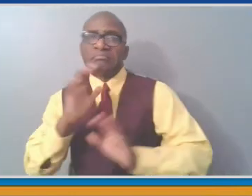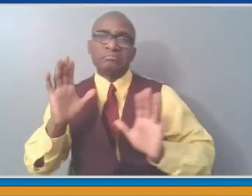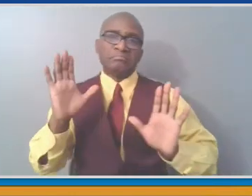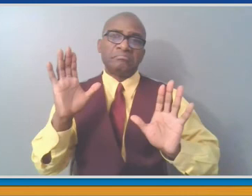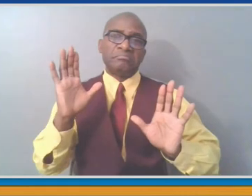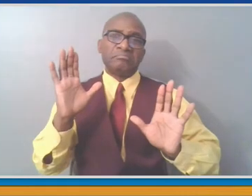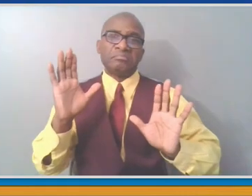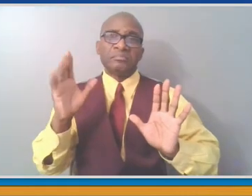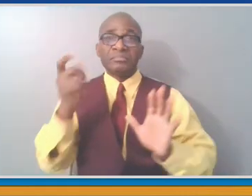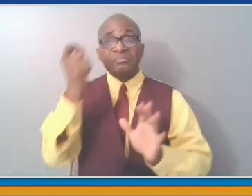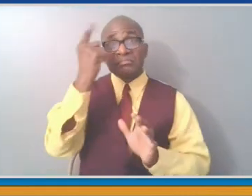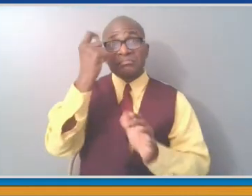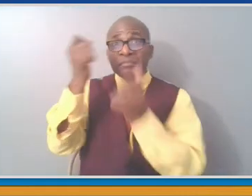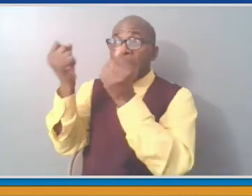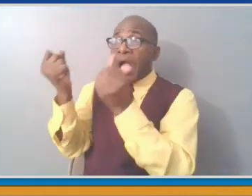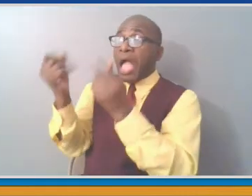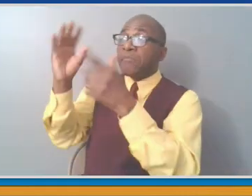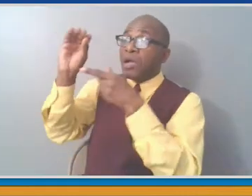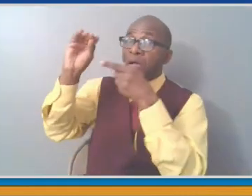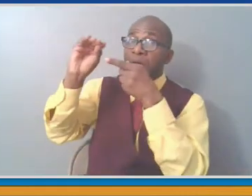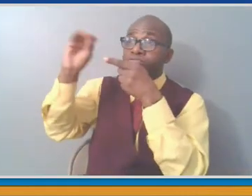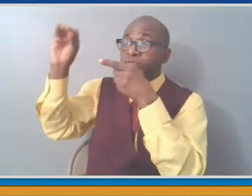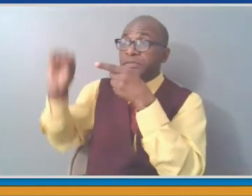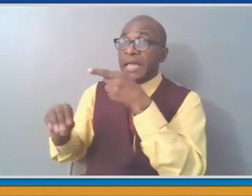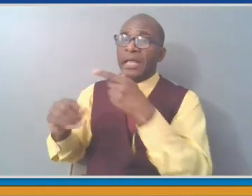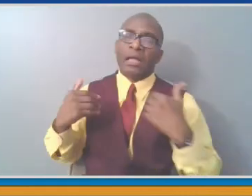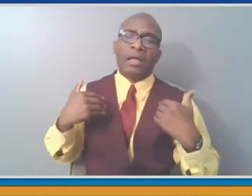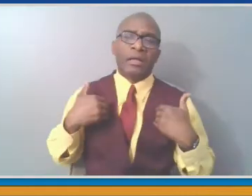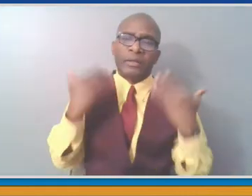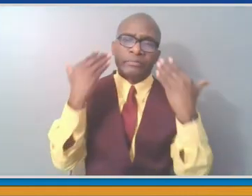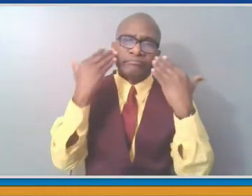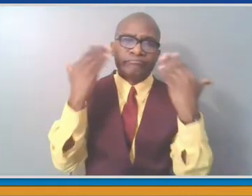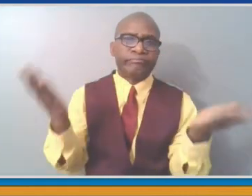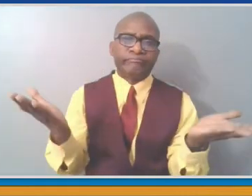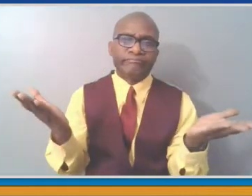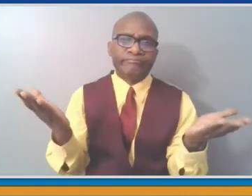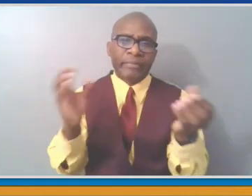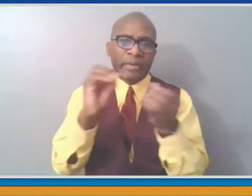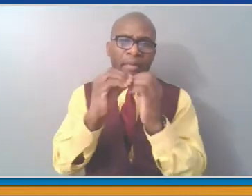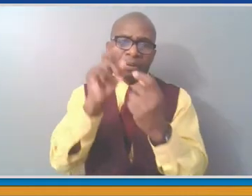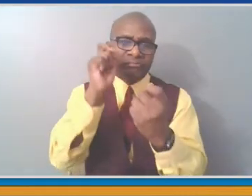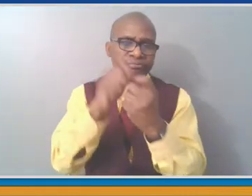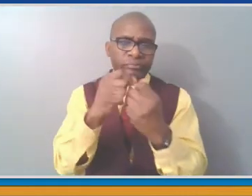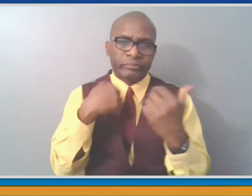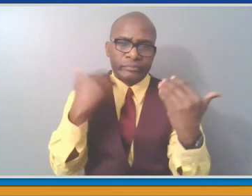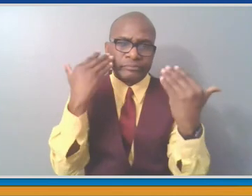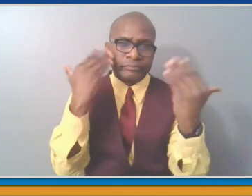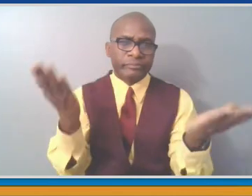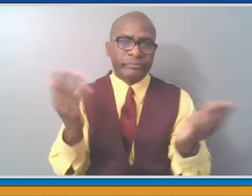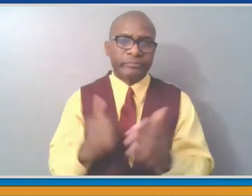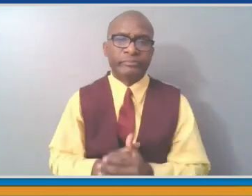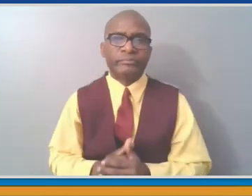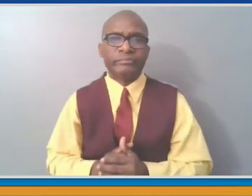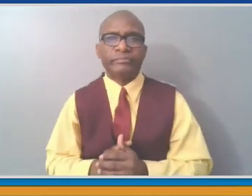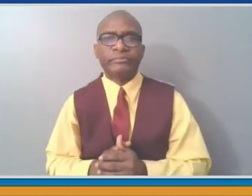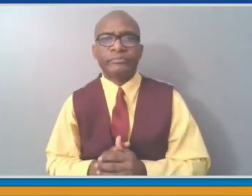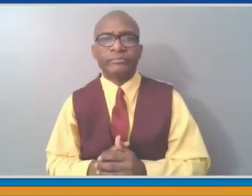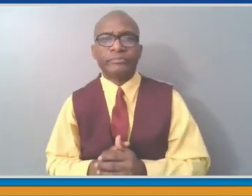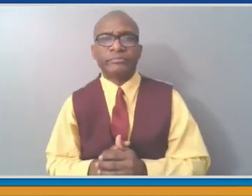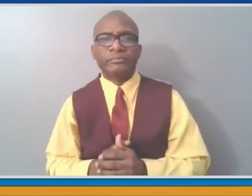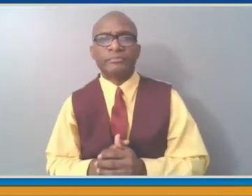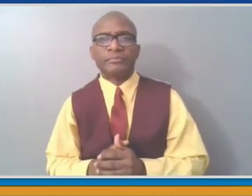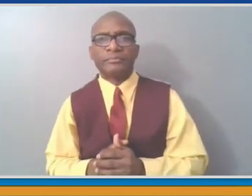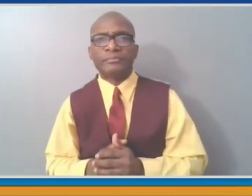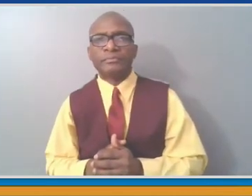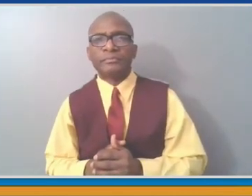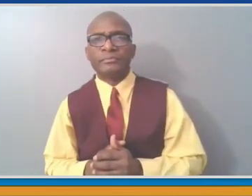Ken pointed out in his portion of the update, the Johnson and Johnson pause has generated some additional vaccine